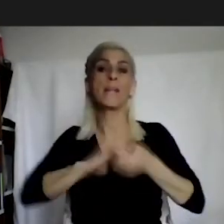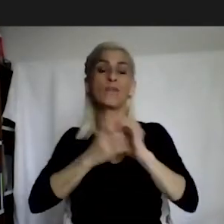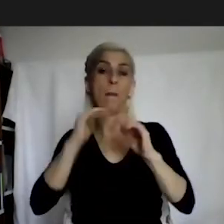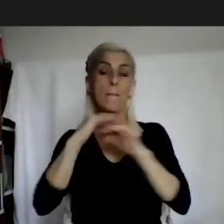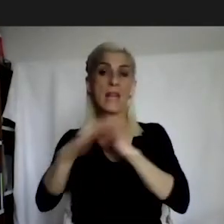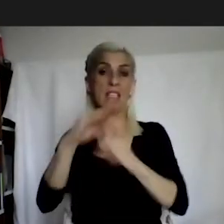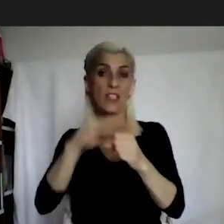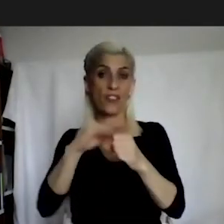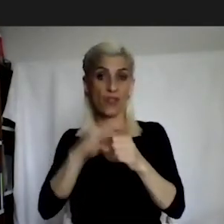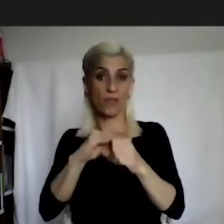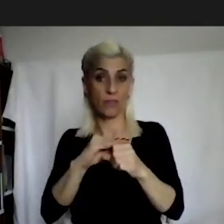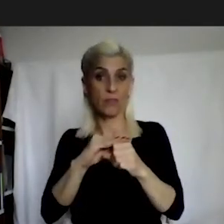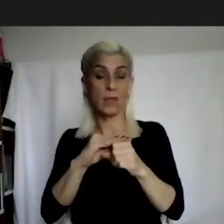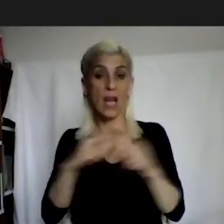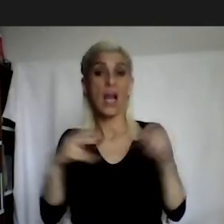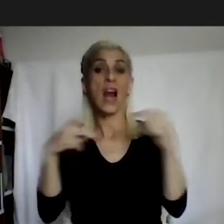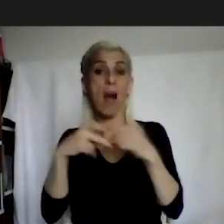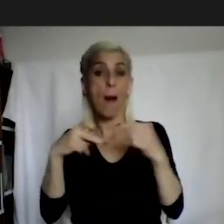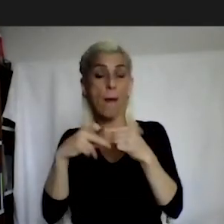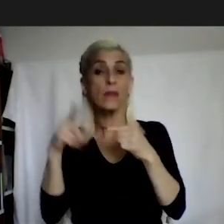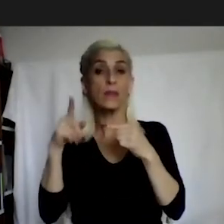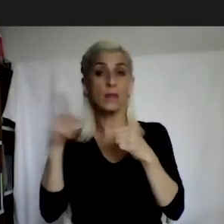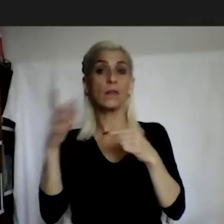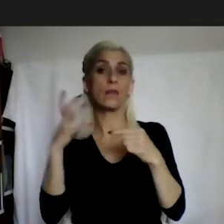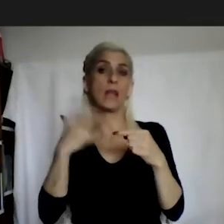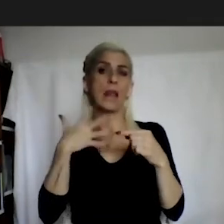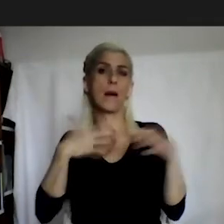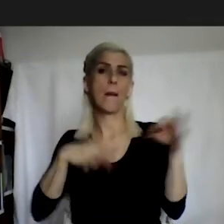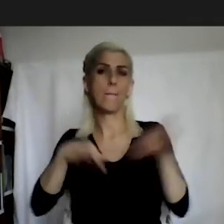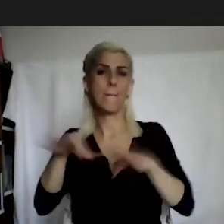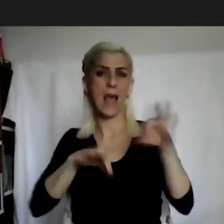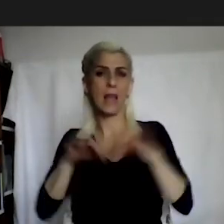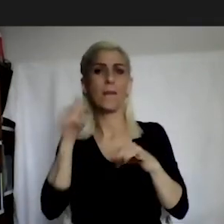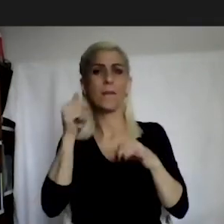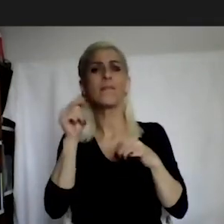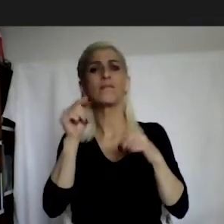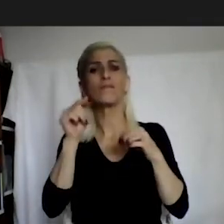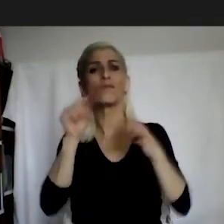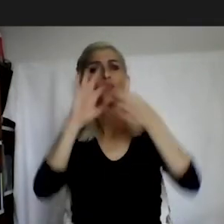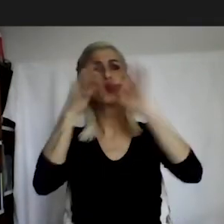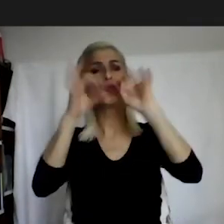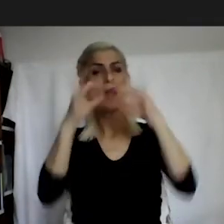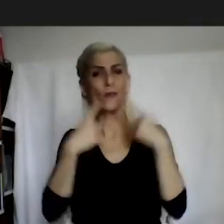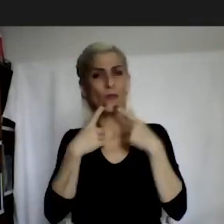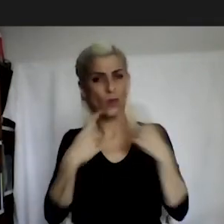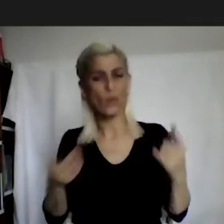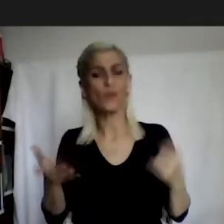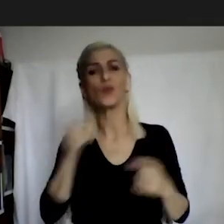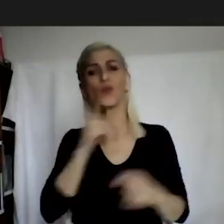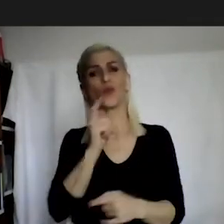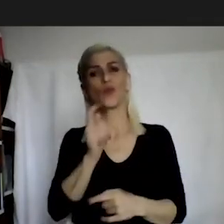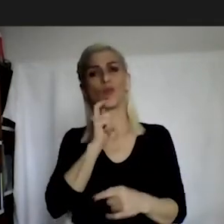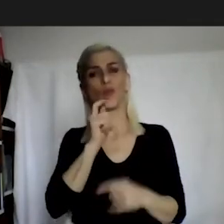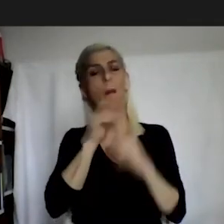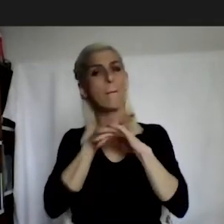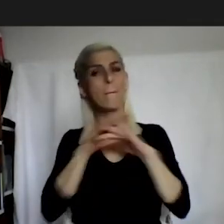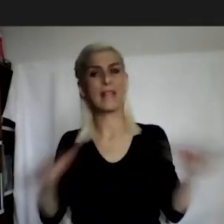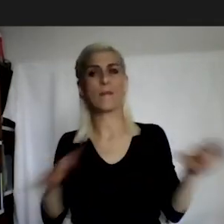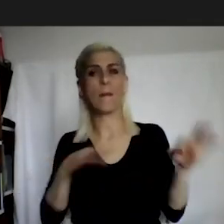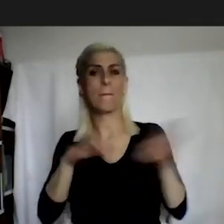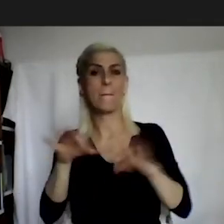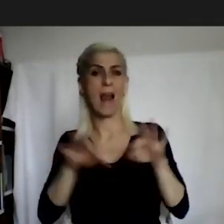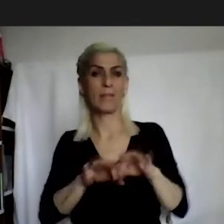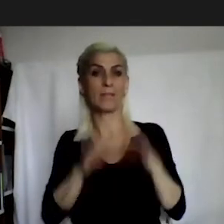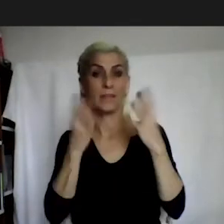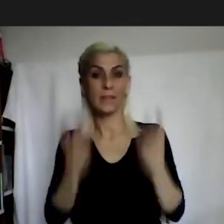action plan of the United Nations. That will be the end of my presentation. Let me start. European Security and